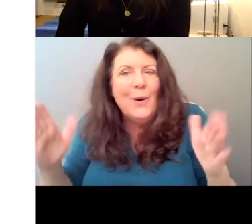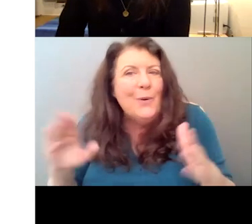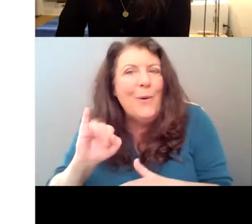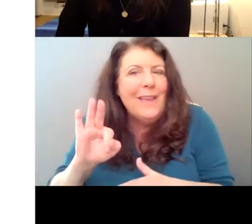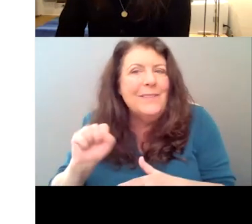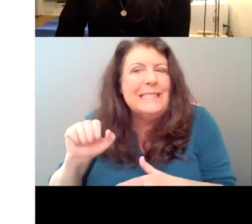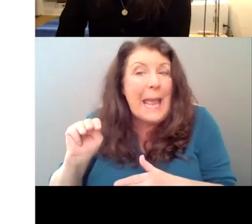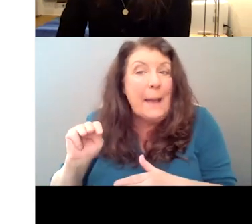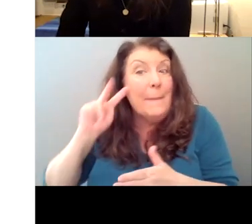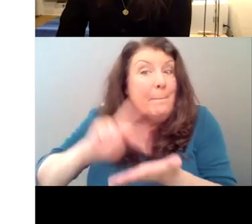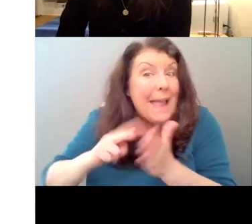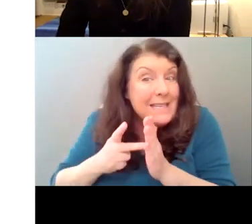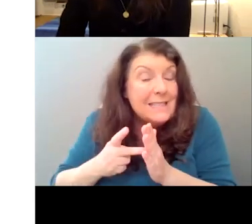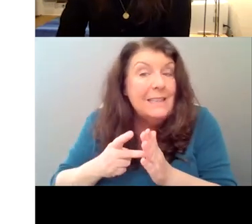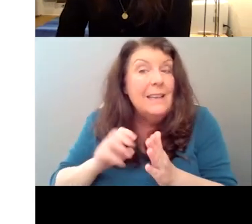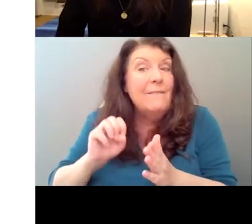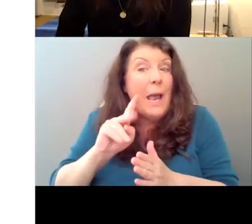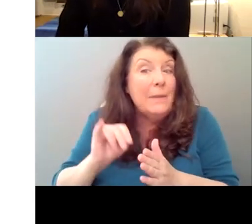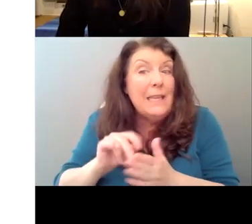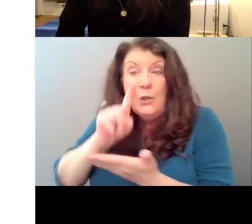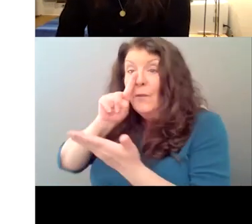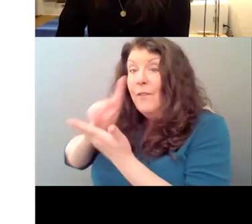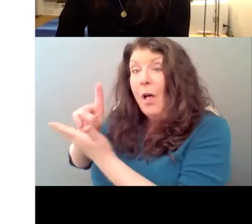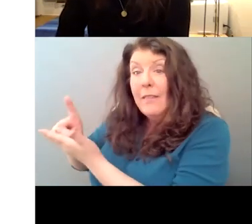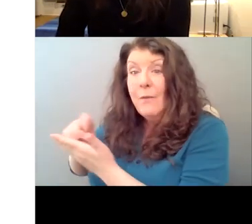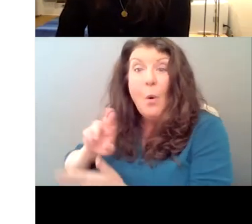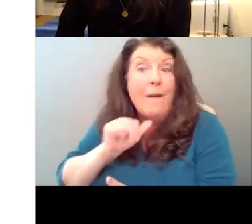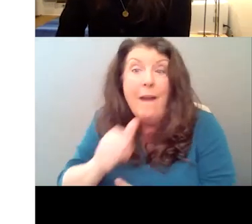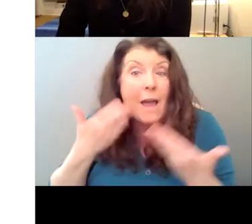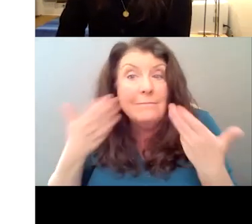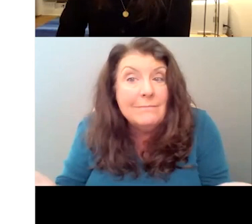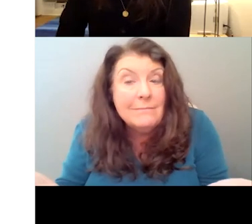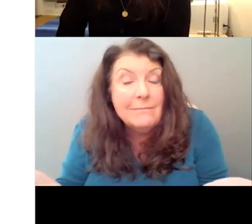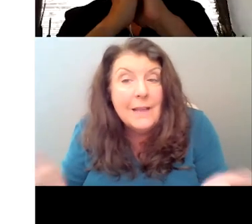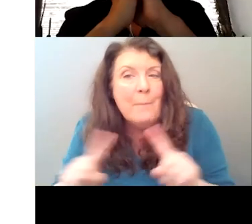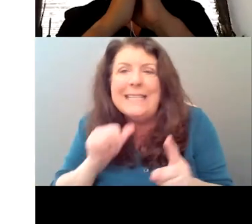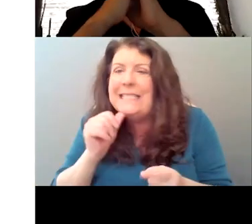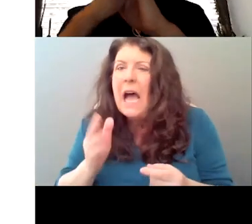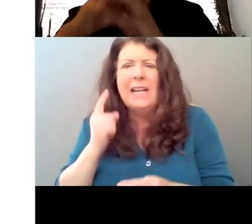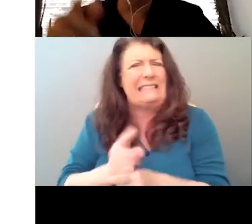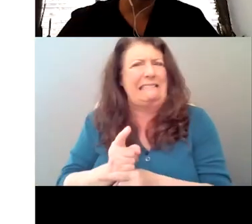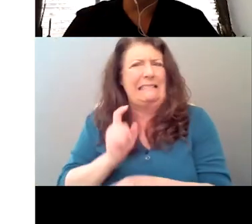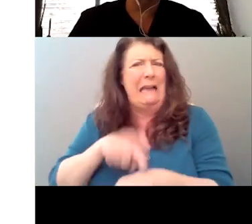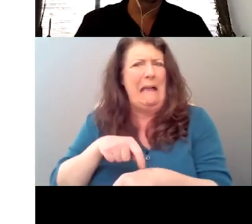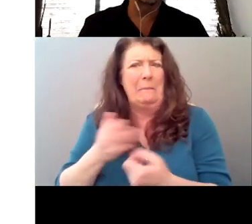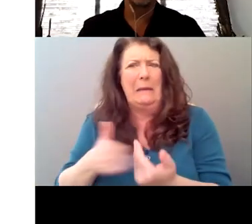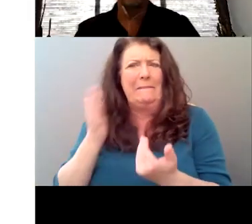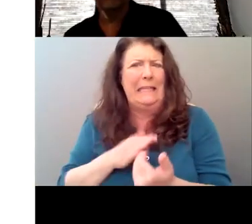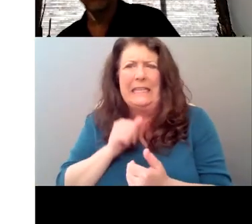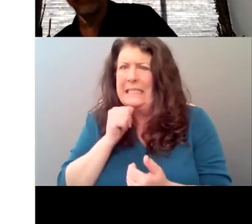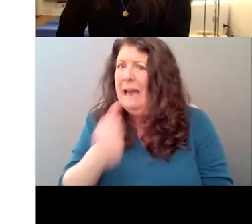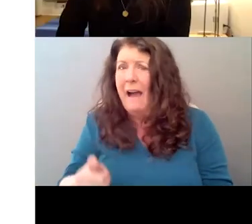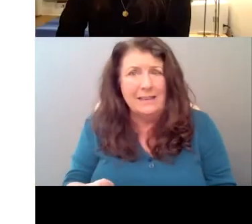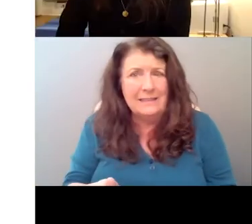meant for Emily to fall in love with him or not, but it's not convenient for him right now. So what's, what's, what's, what's